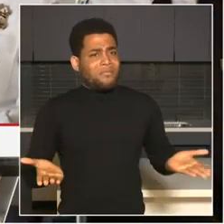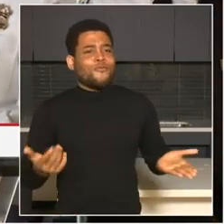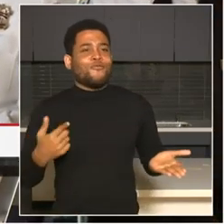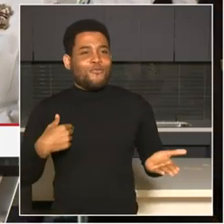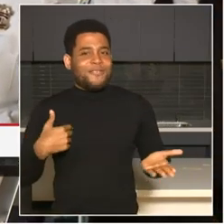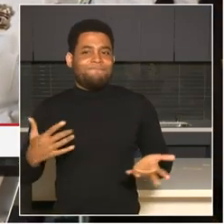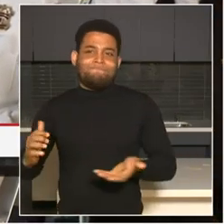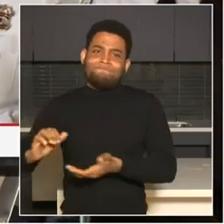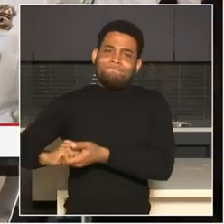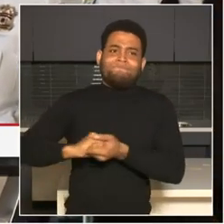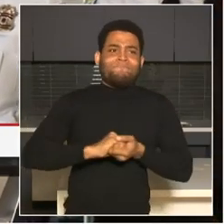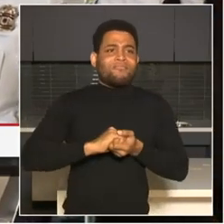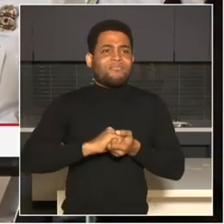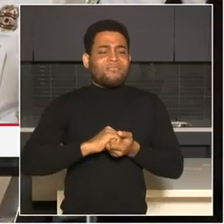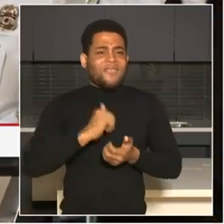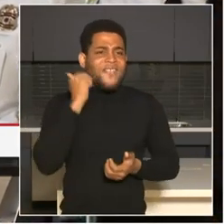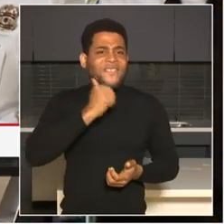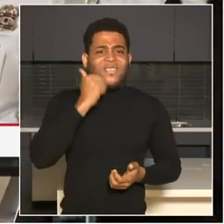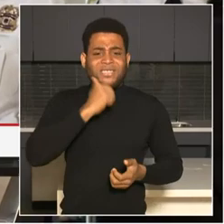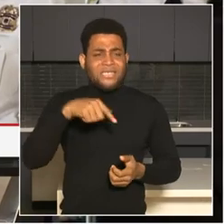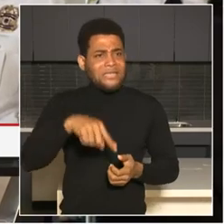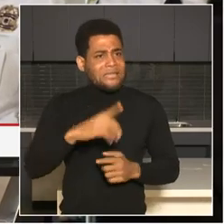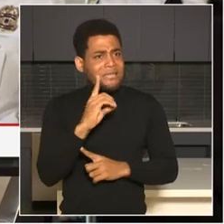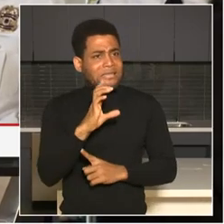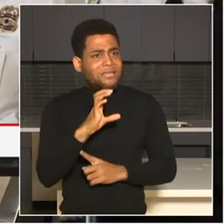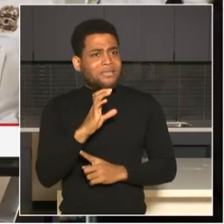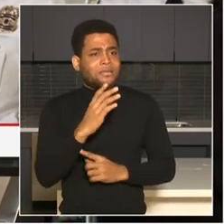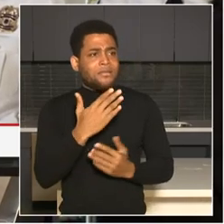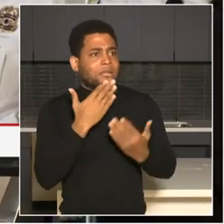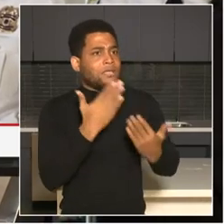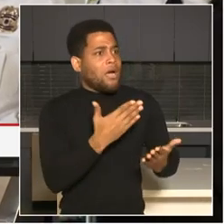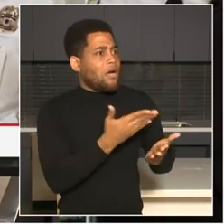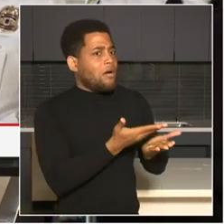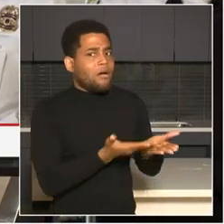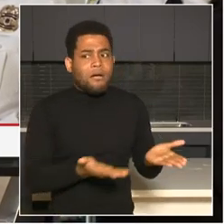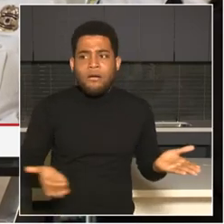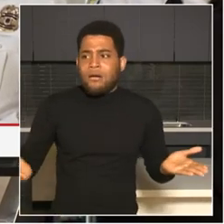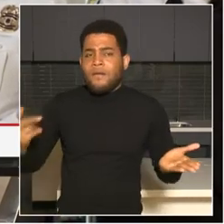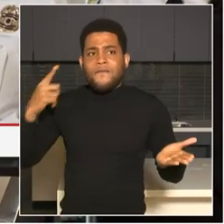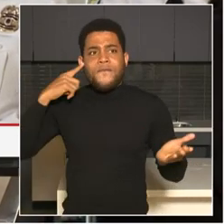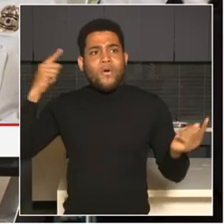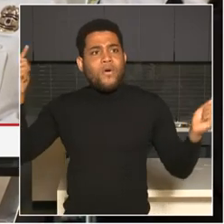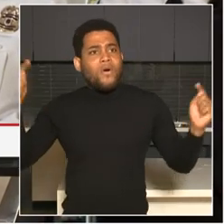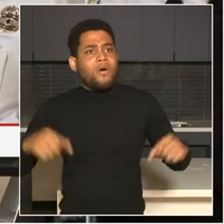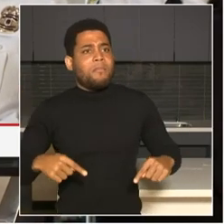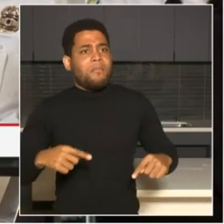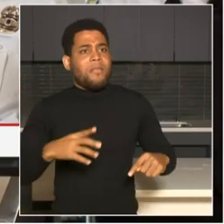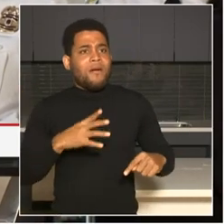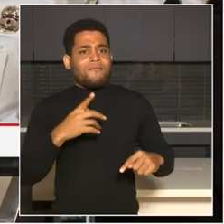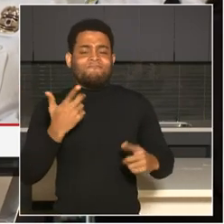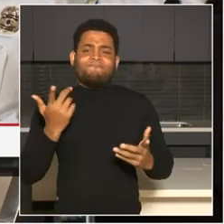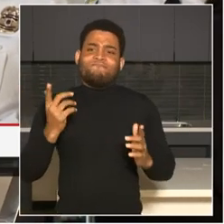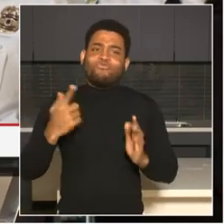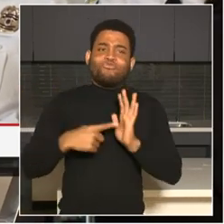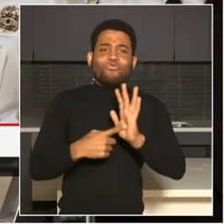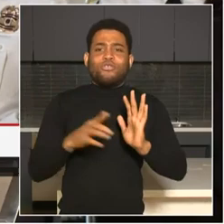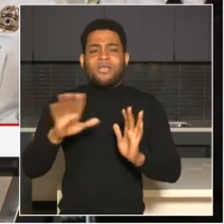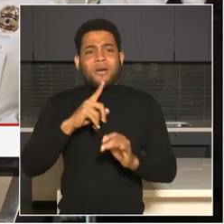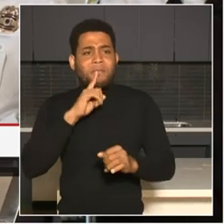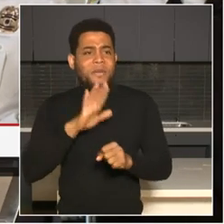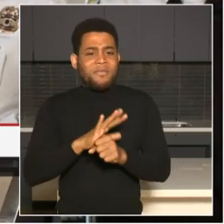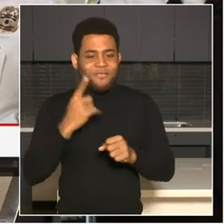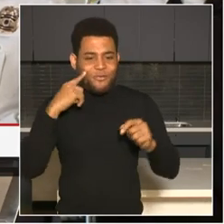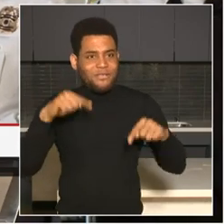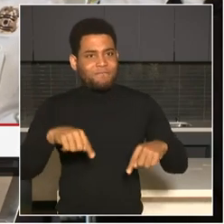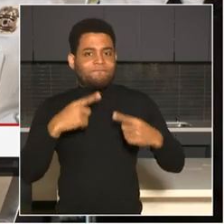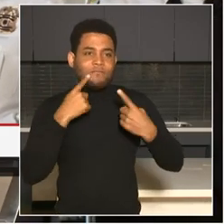want to thank them for joining us on today and thank them for their commitment to today's announcement. Today's announcement is the start of a new